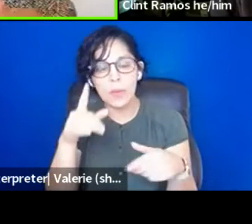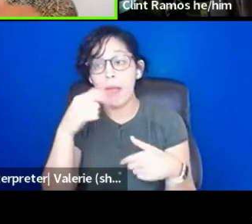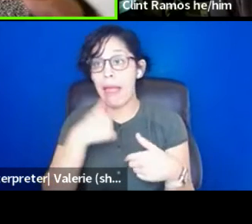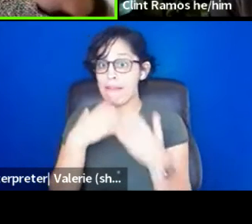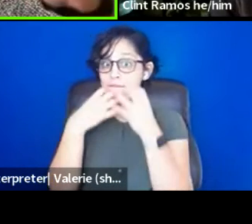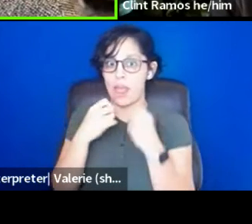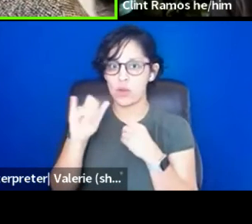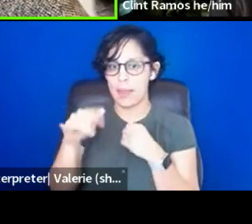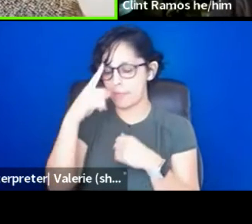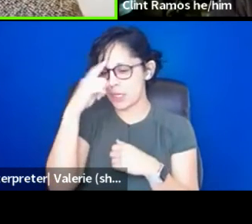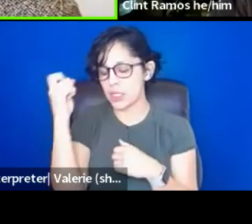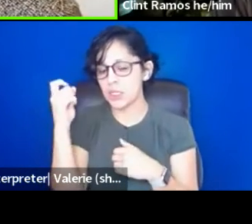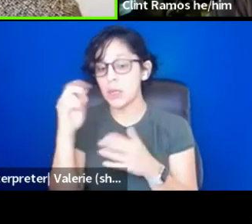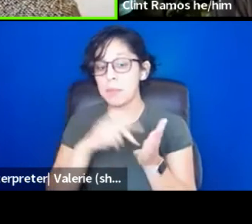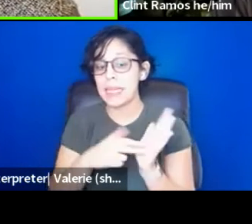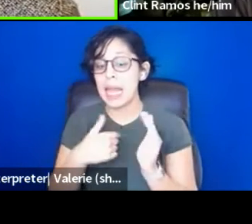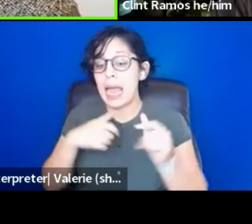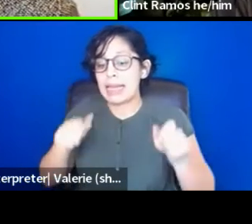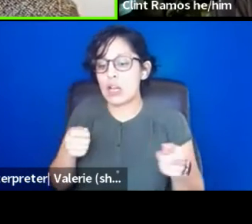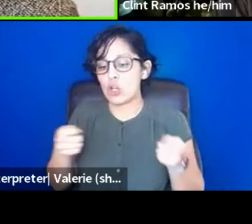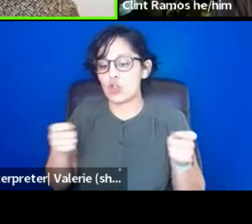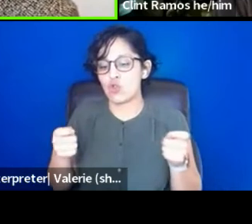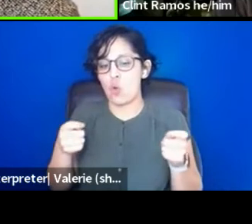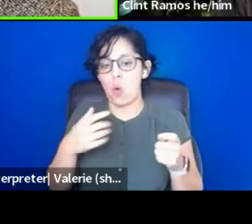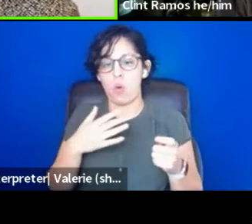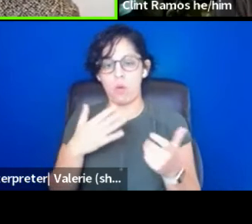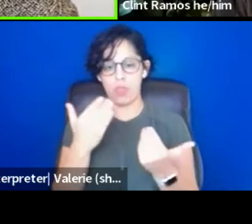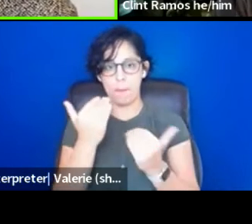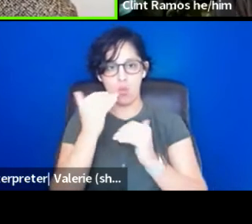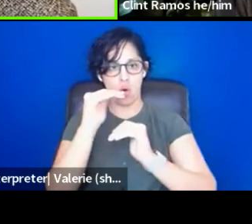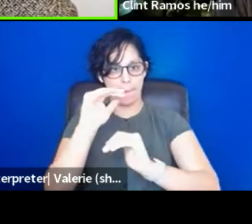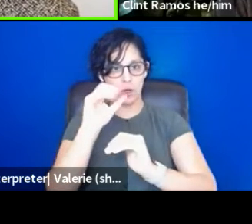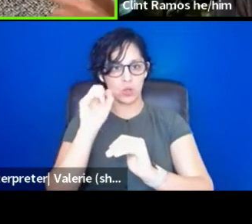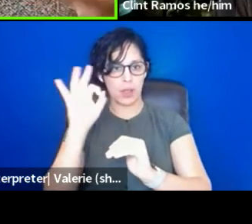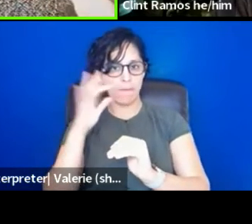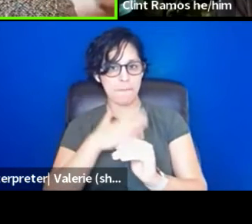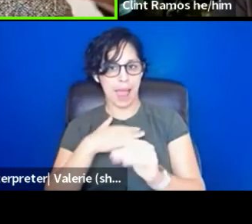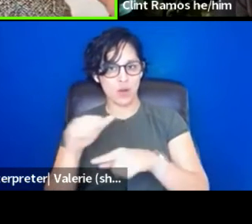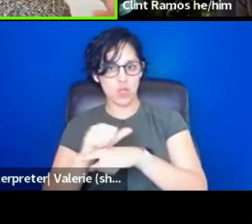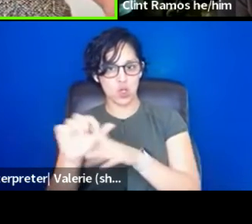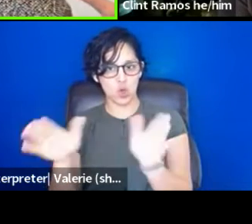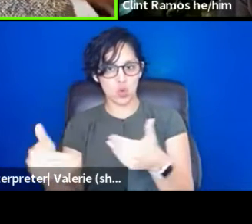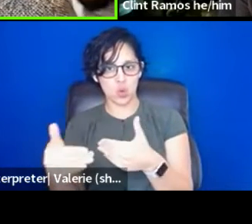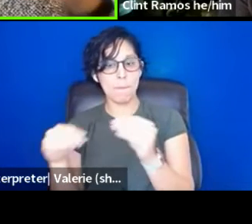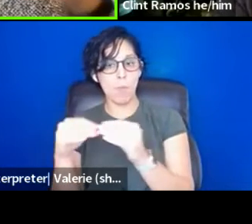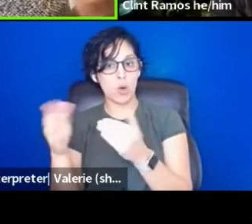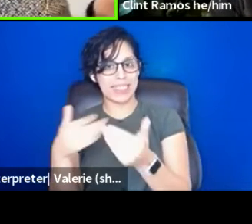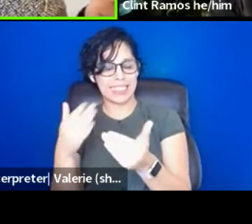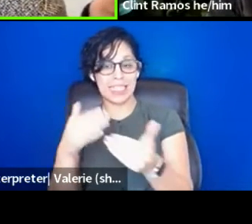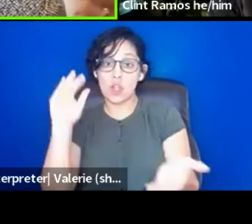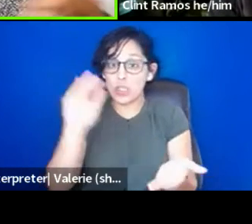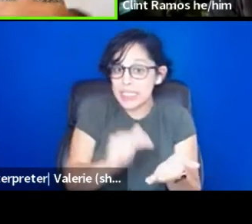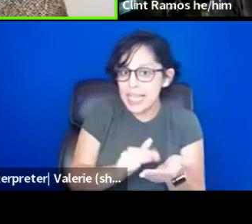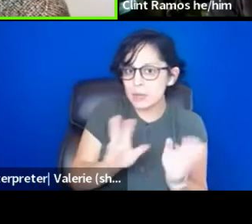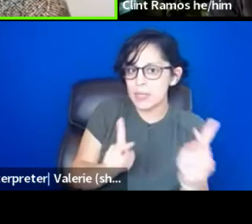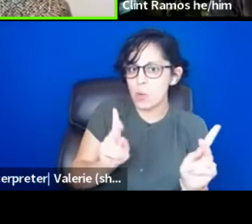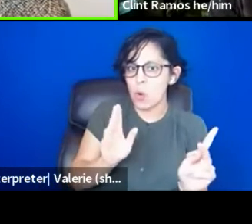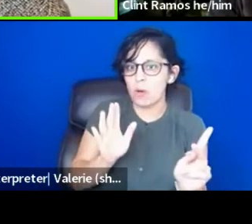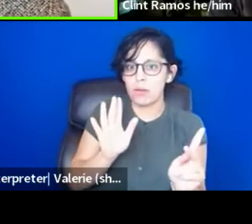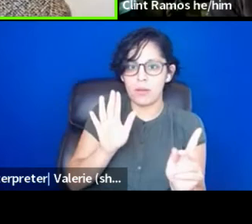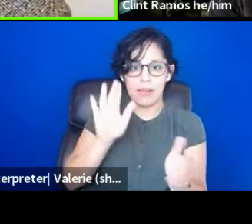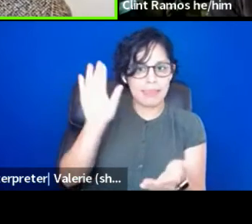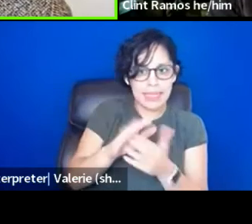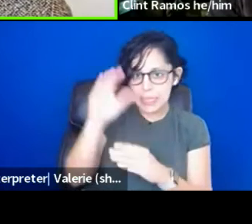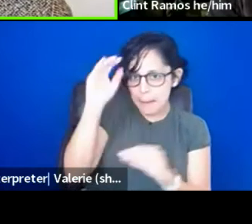Because I can control the parameters of my rehearsal room more easily. There are less voices. Whereas, you know,